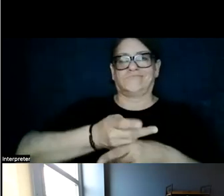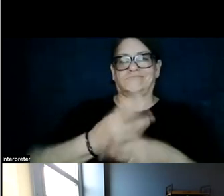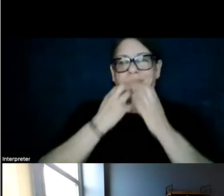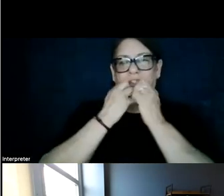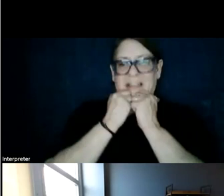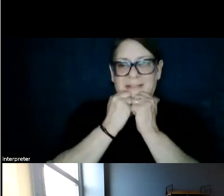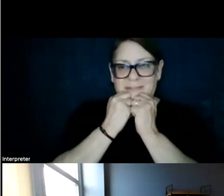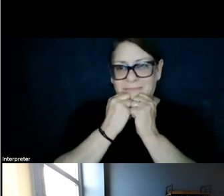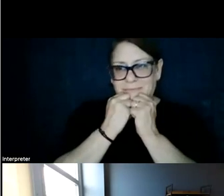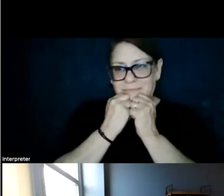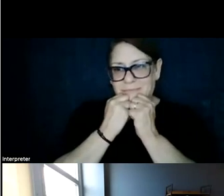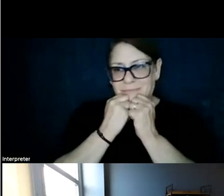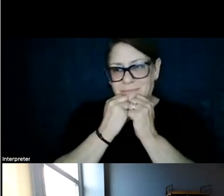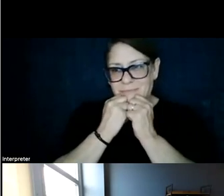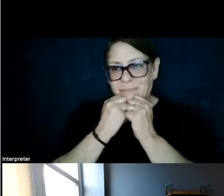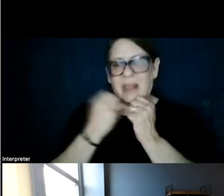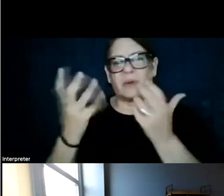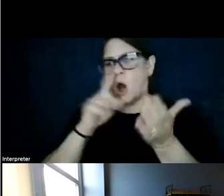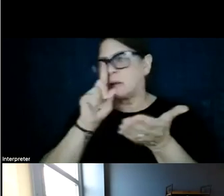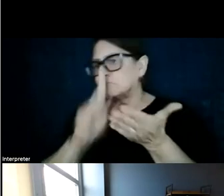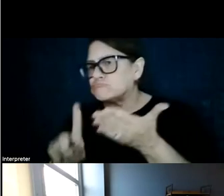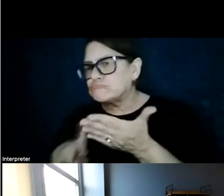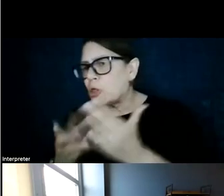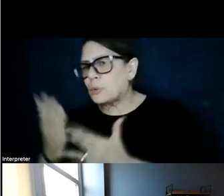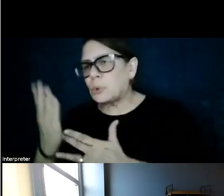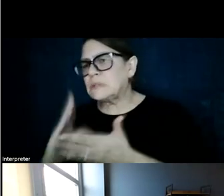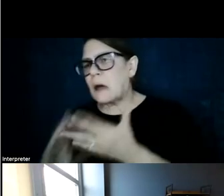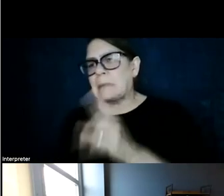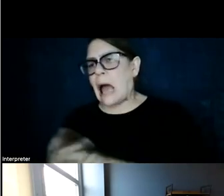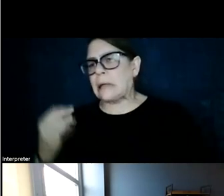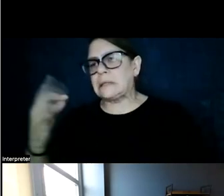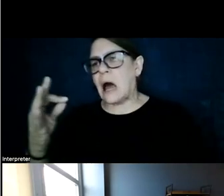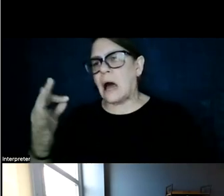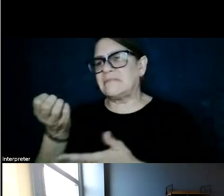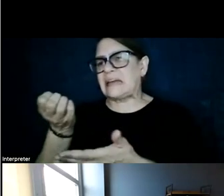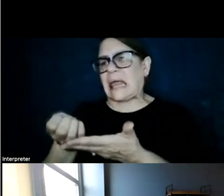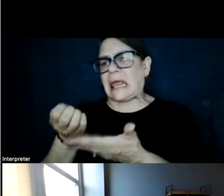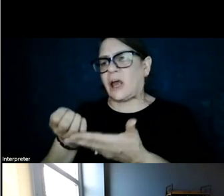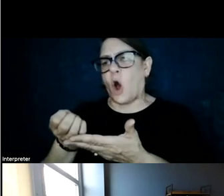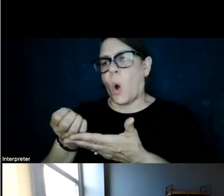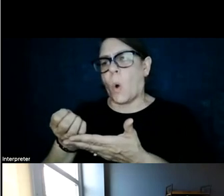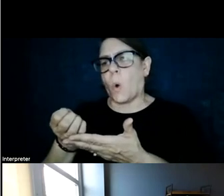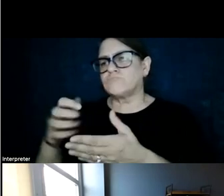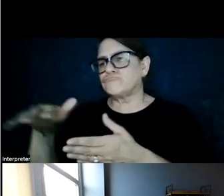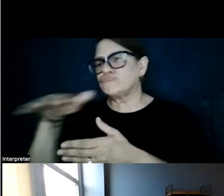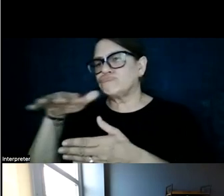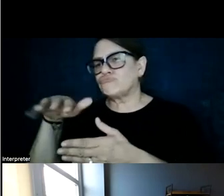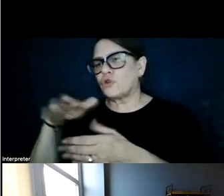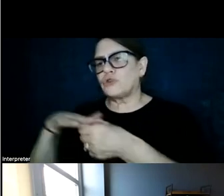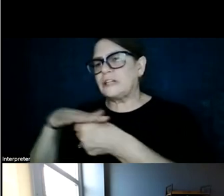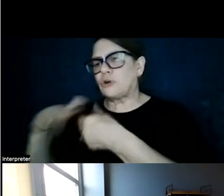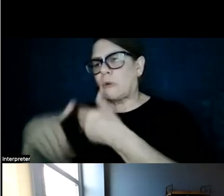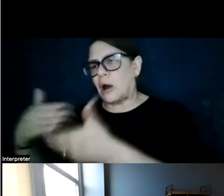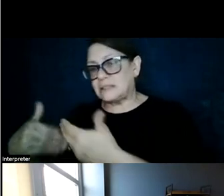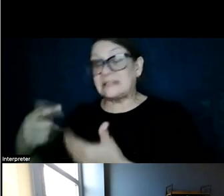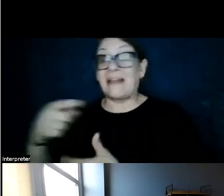that have been vetted through some type of eco-regional or multi-state process. And these also